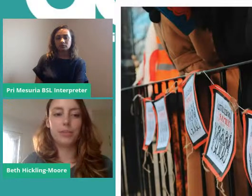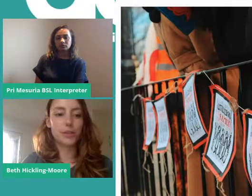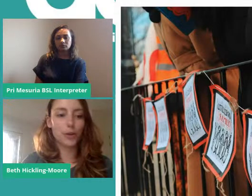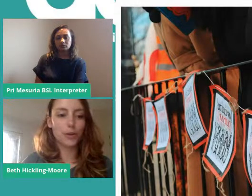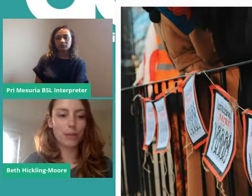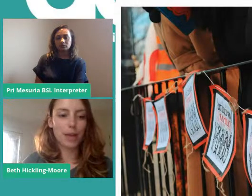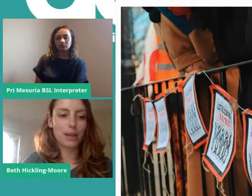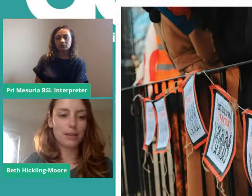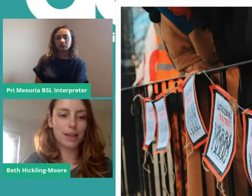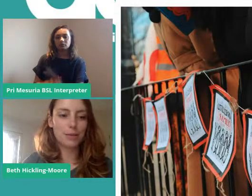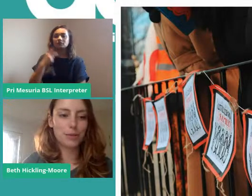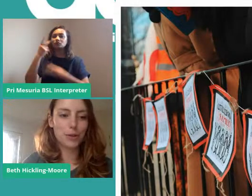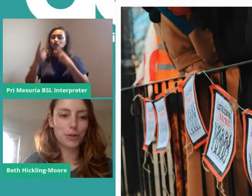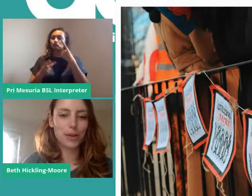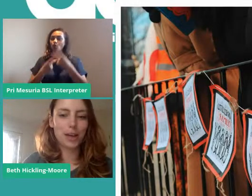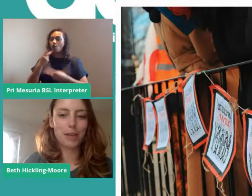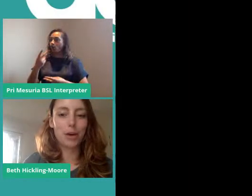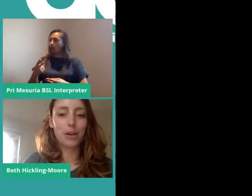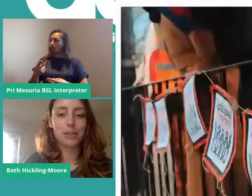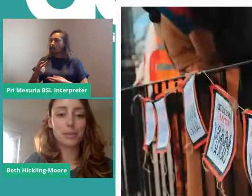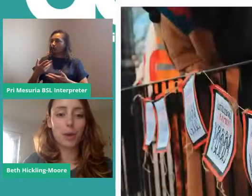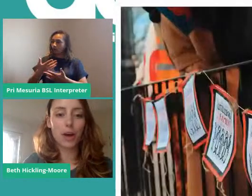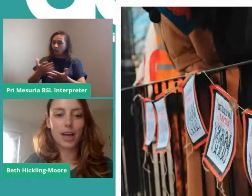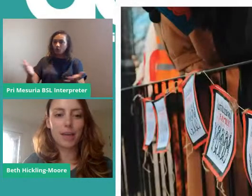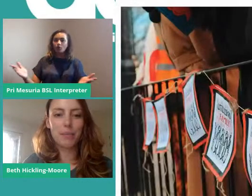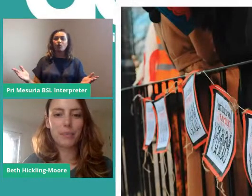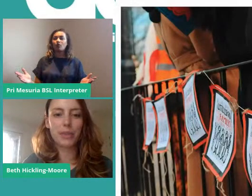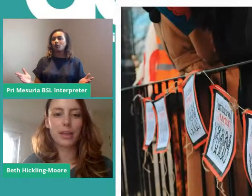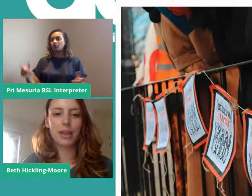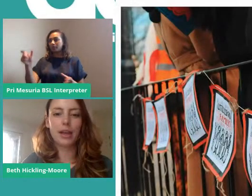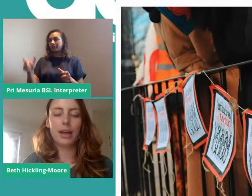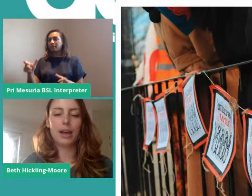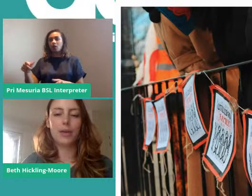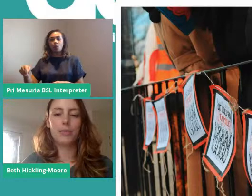The song that we handed out to passers-by.